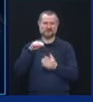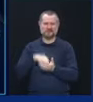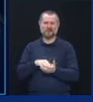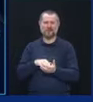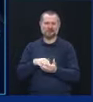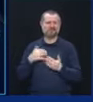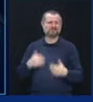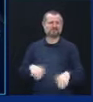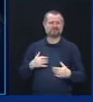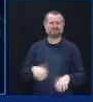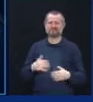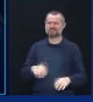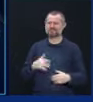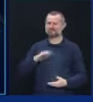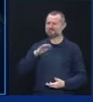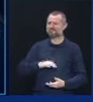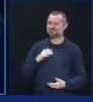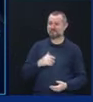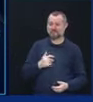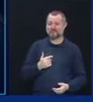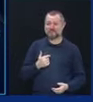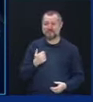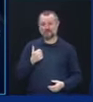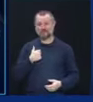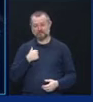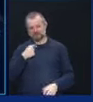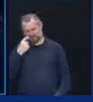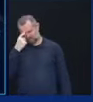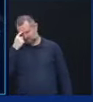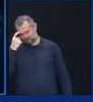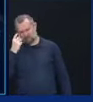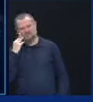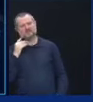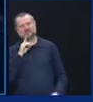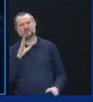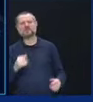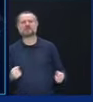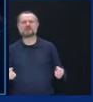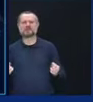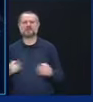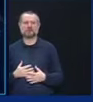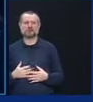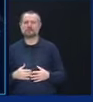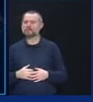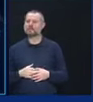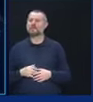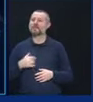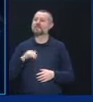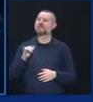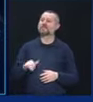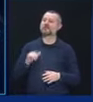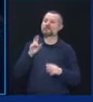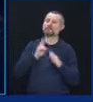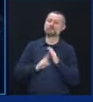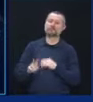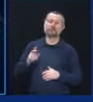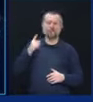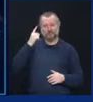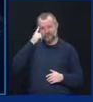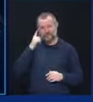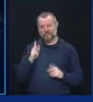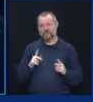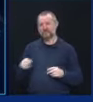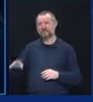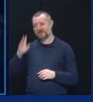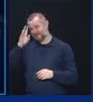experience, it's frightening. For anyone who thinks that these models were an exaggeration, I suggest you go back and look